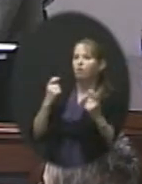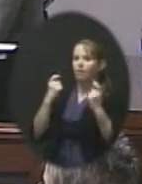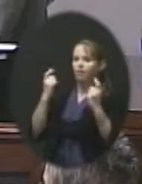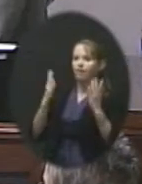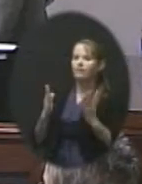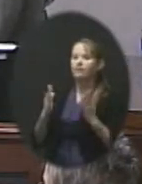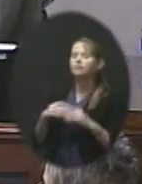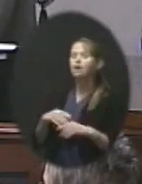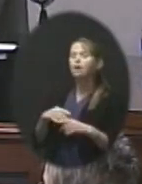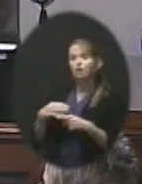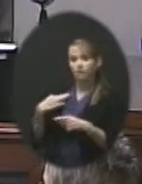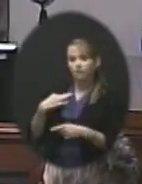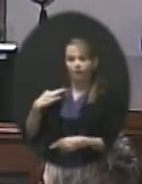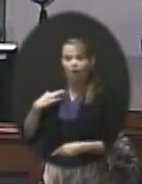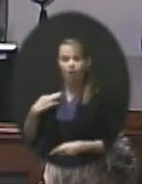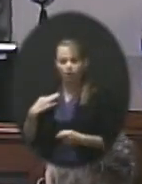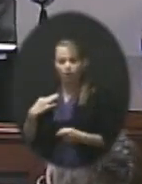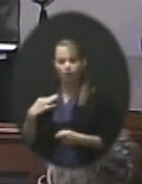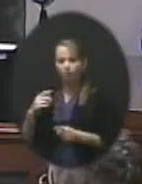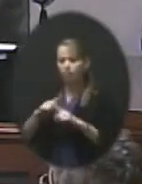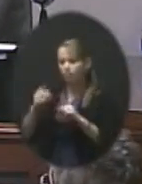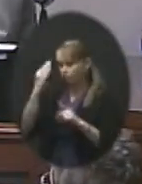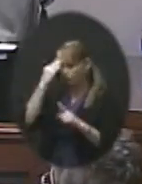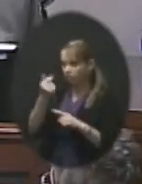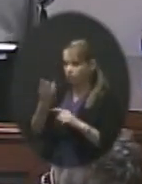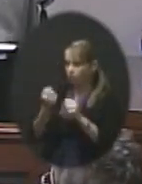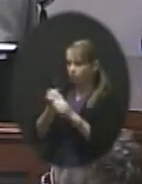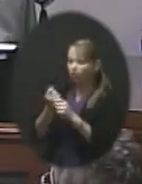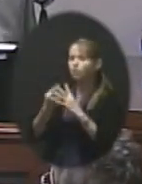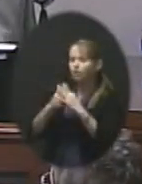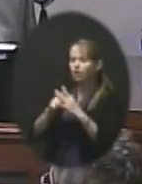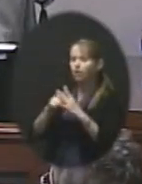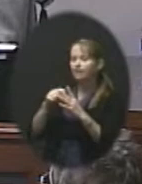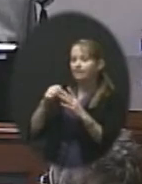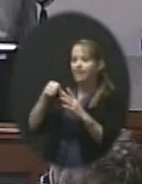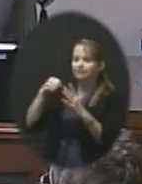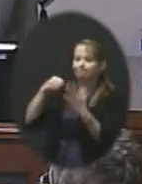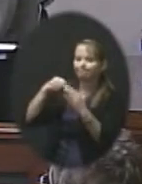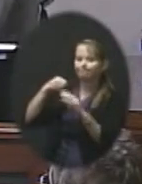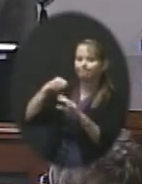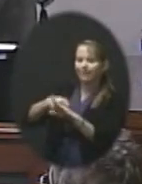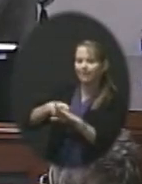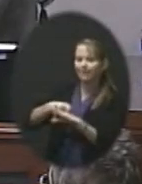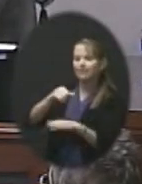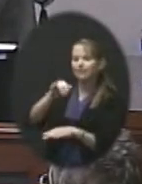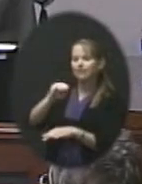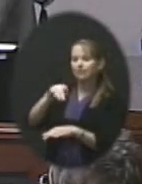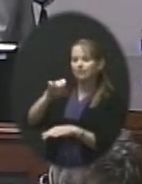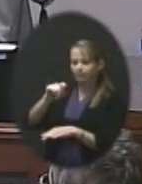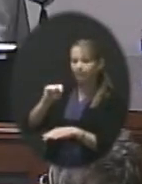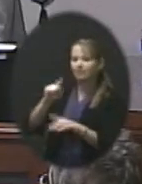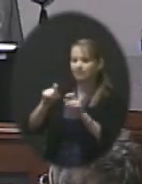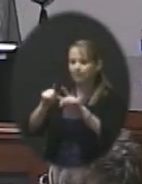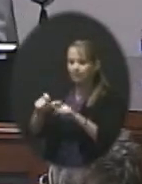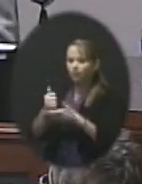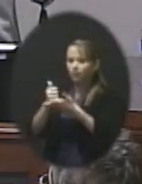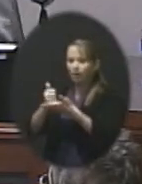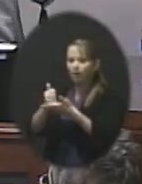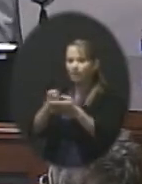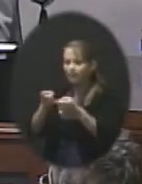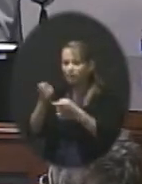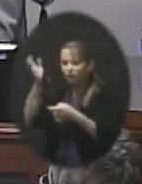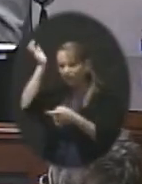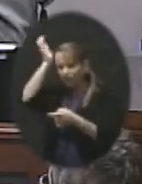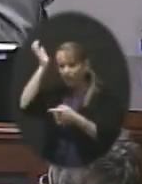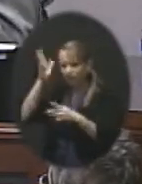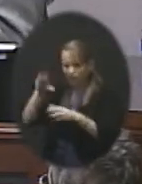It's on a voluntary basis, but as you know, a couple of years ago we started impact testing to help with the management of concussions in our district. And